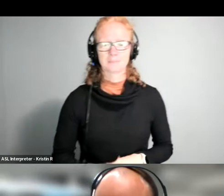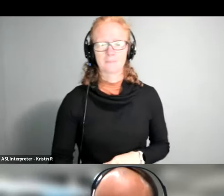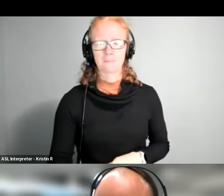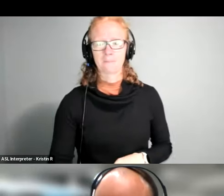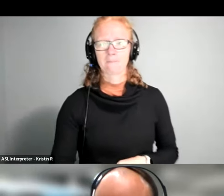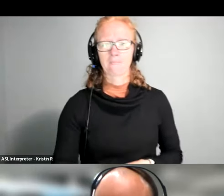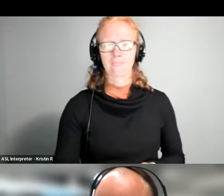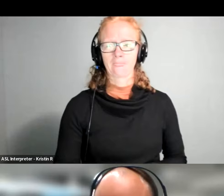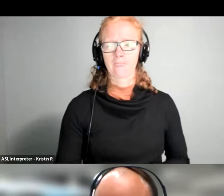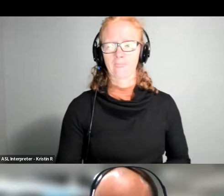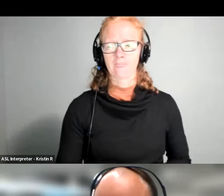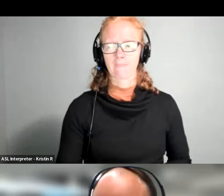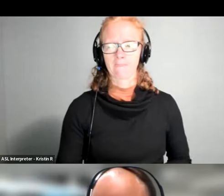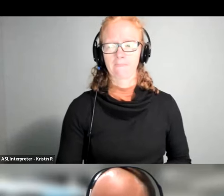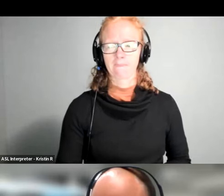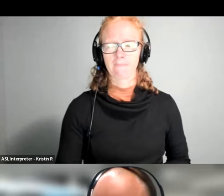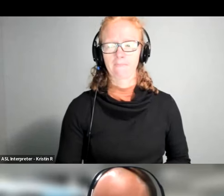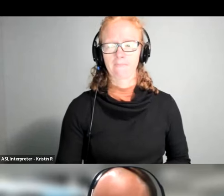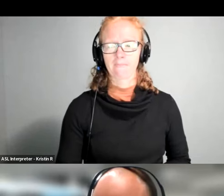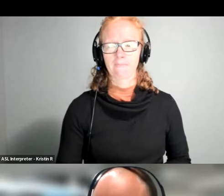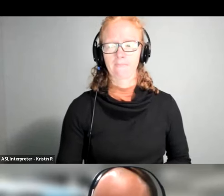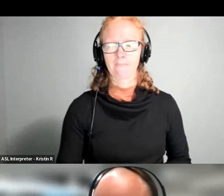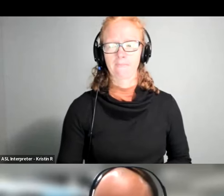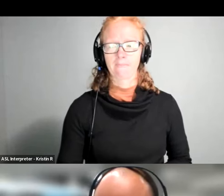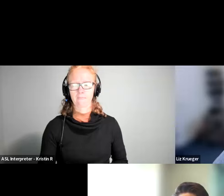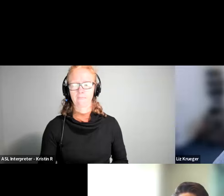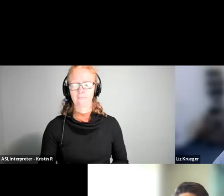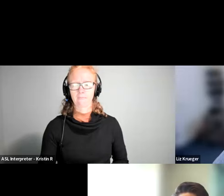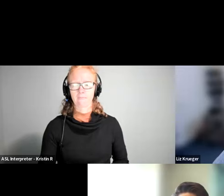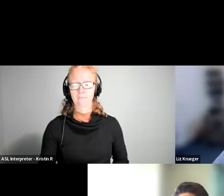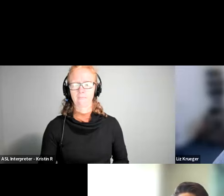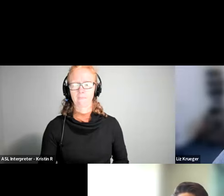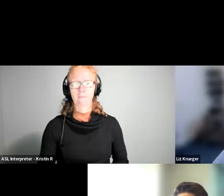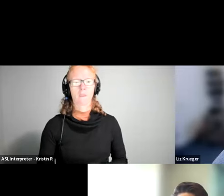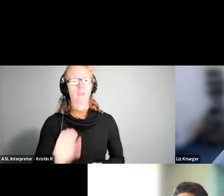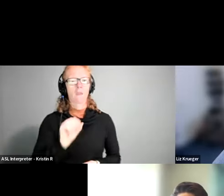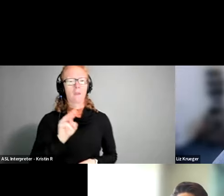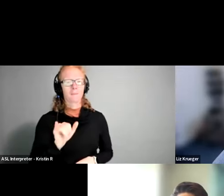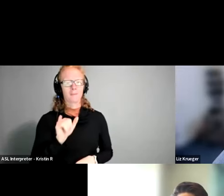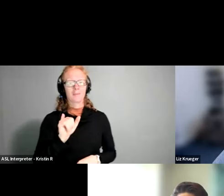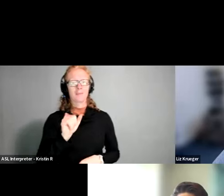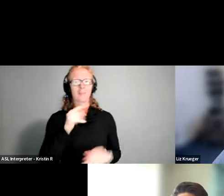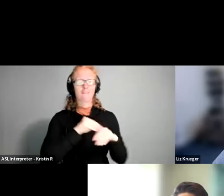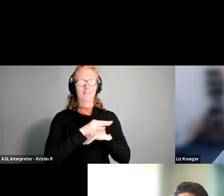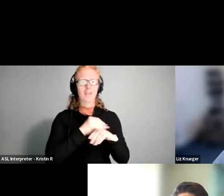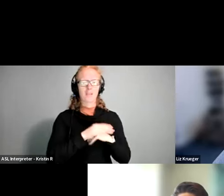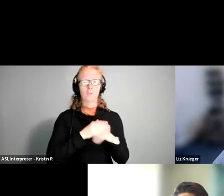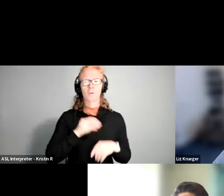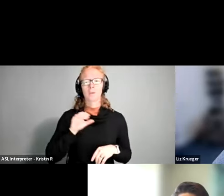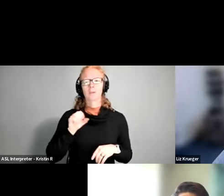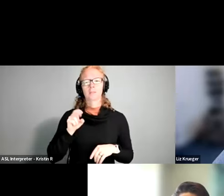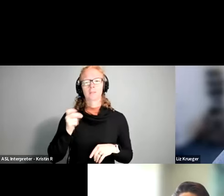um all right let's see will omni eventually affect those of us who have accessoride metro cards